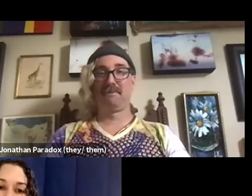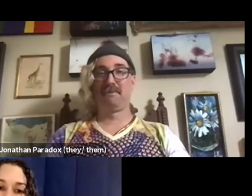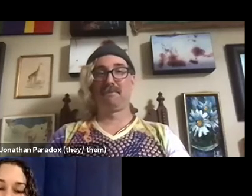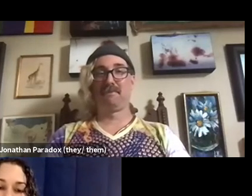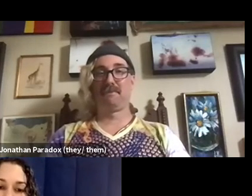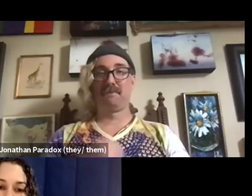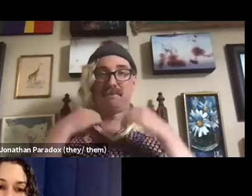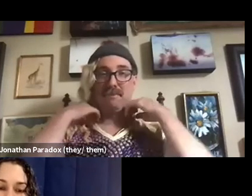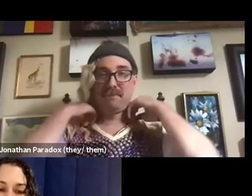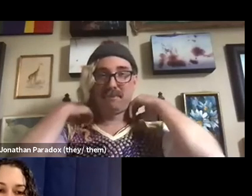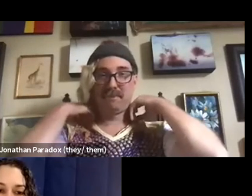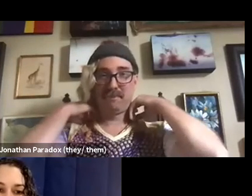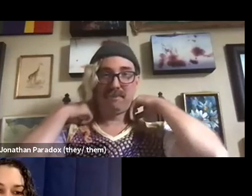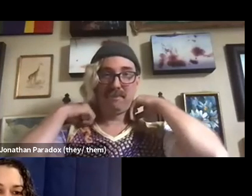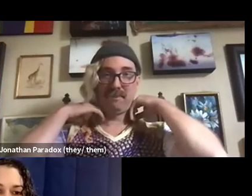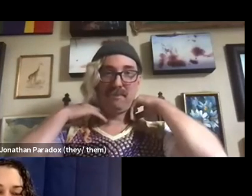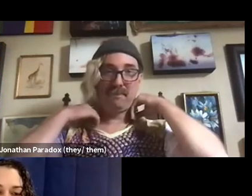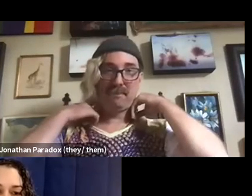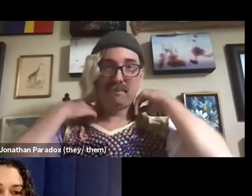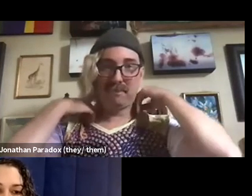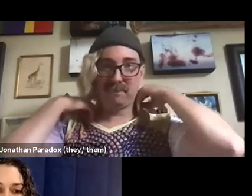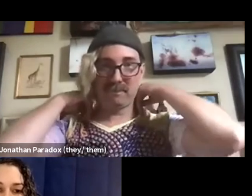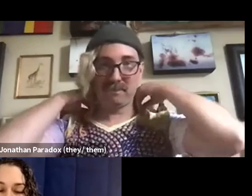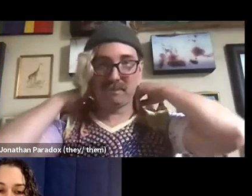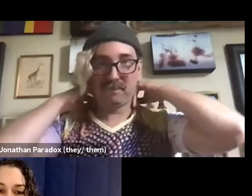Um, for my justice practice,